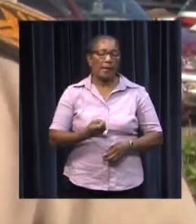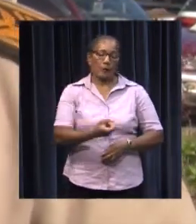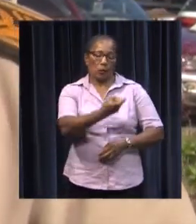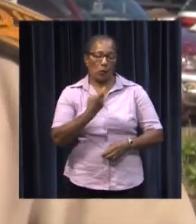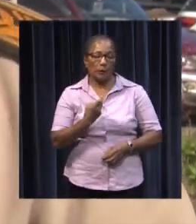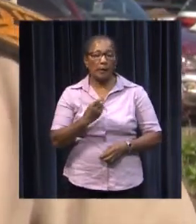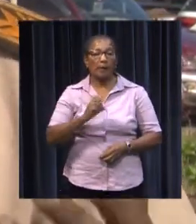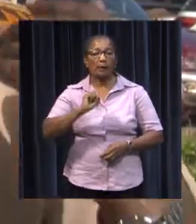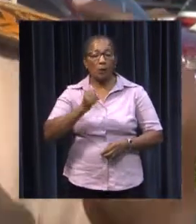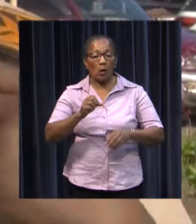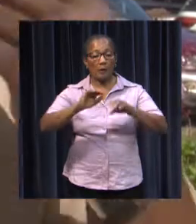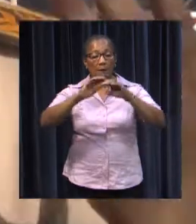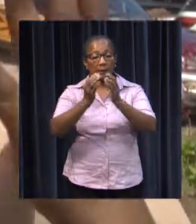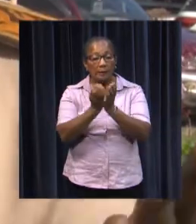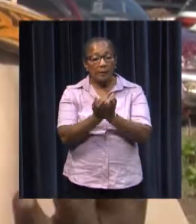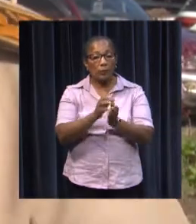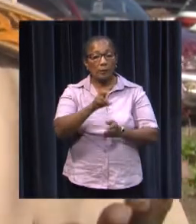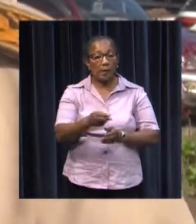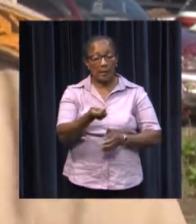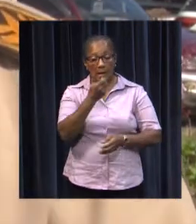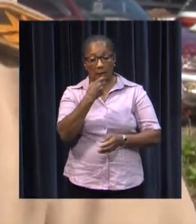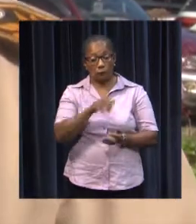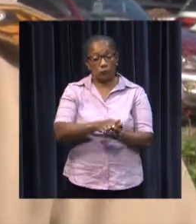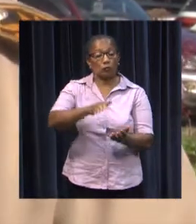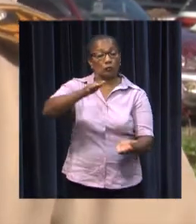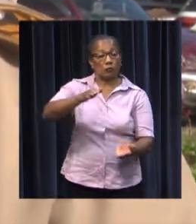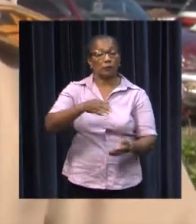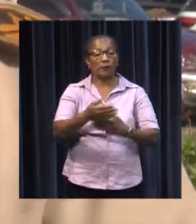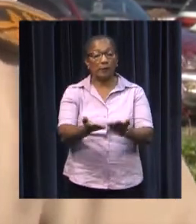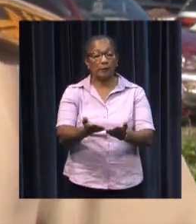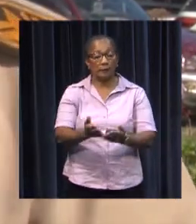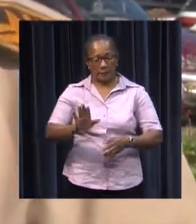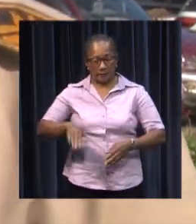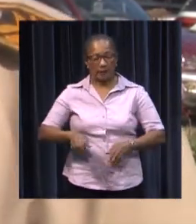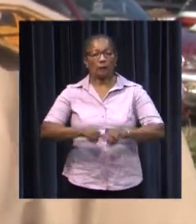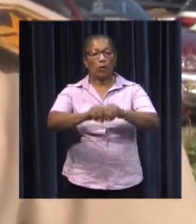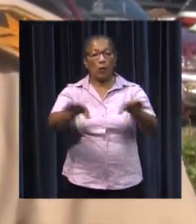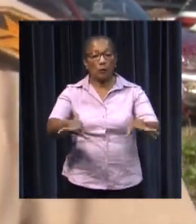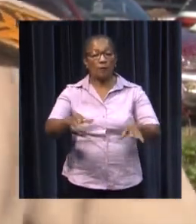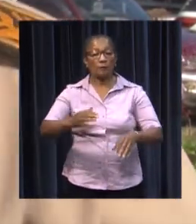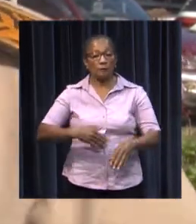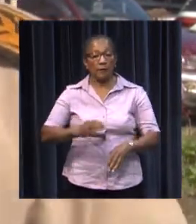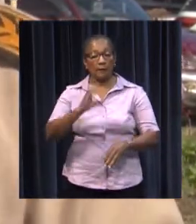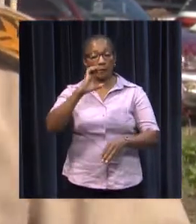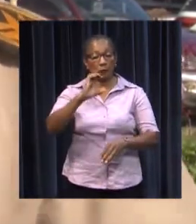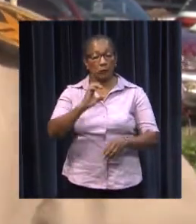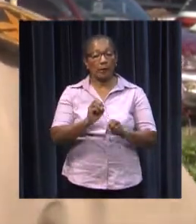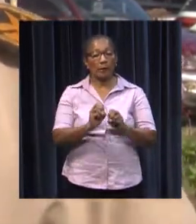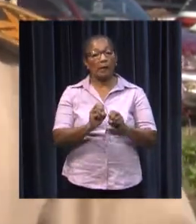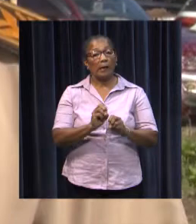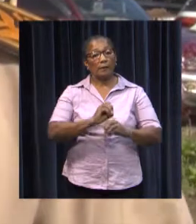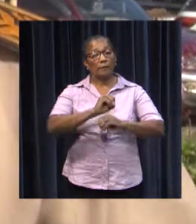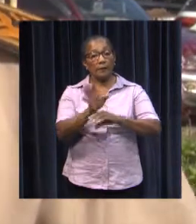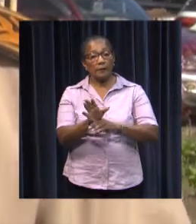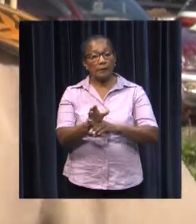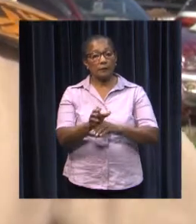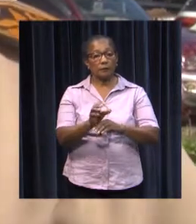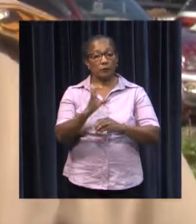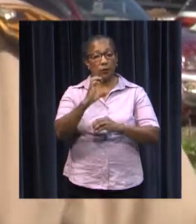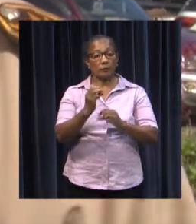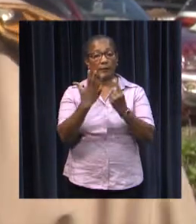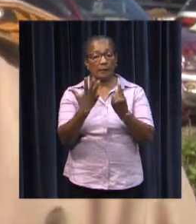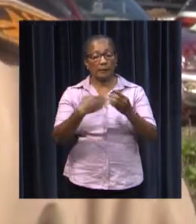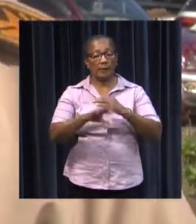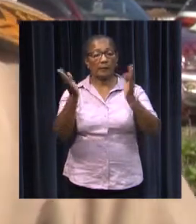and the challenge to serve as a regional food shed. Since the outbreak of the coronavirus in December 2019,